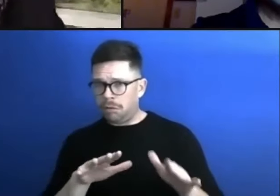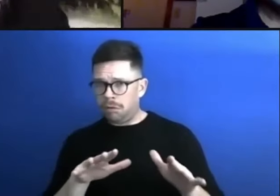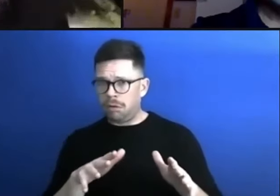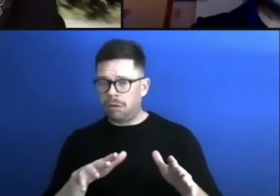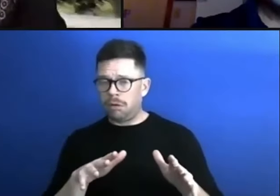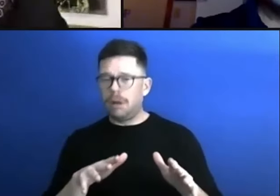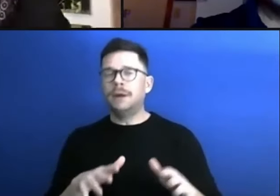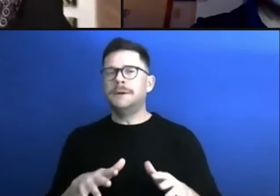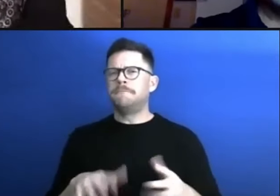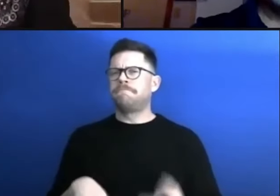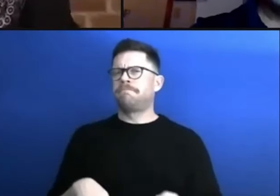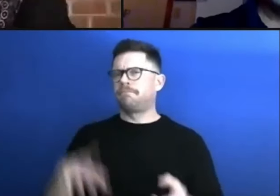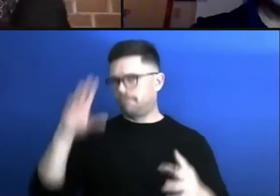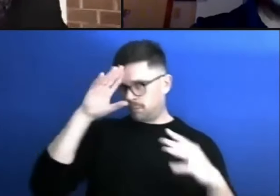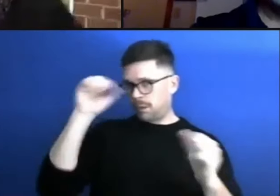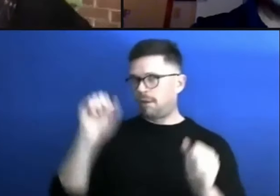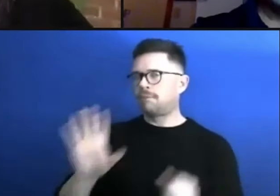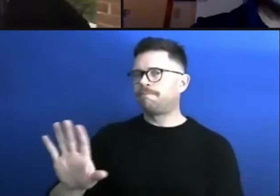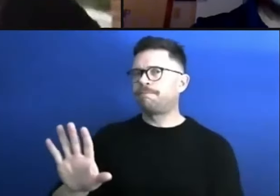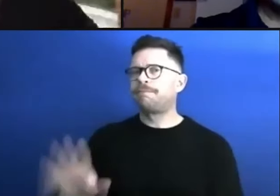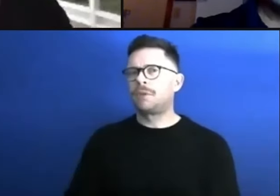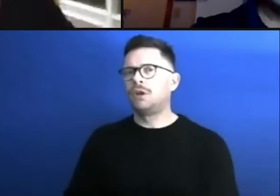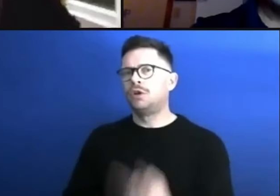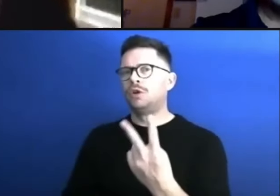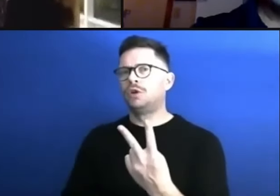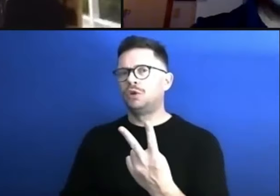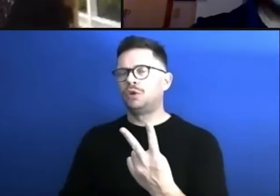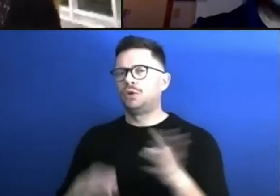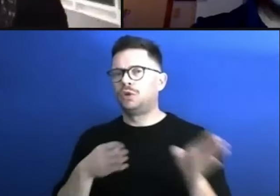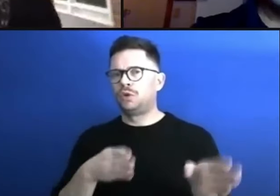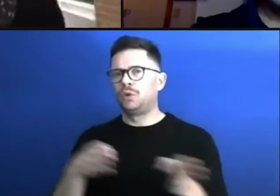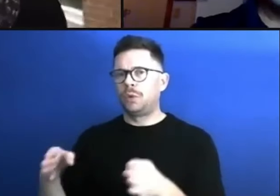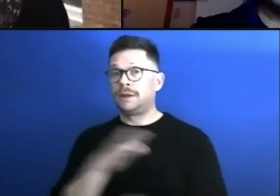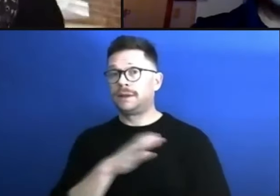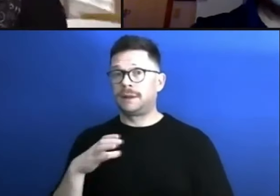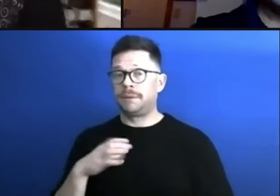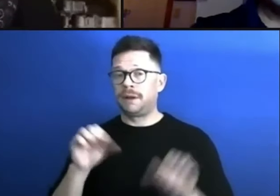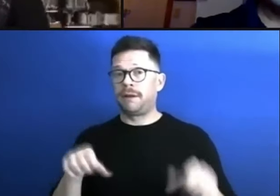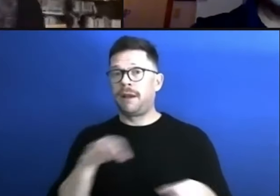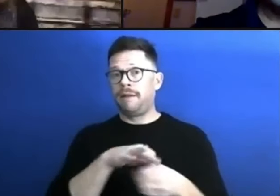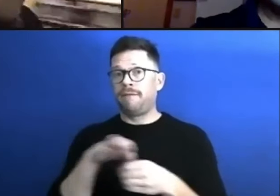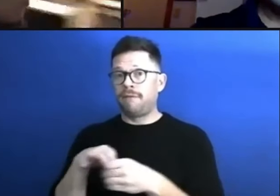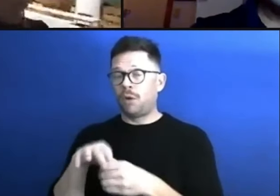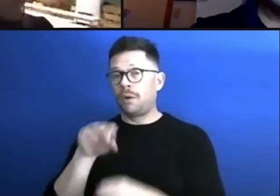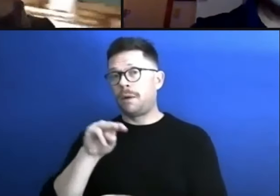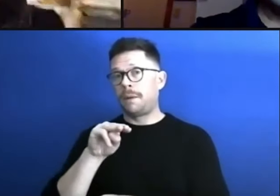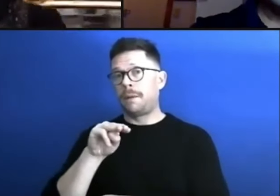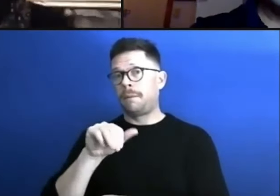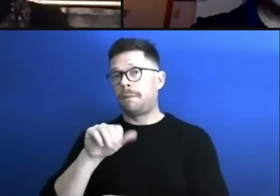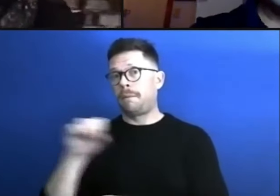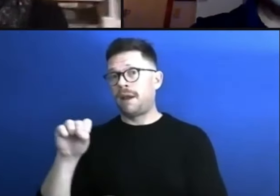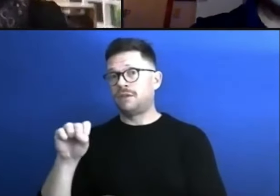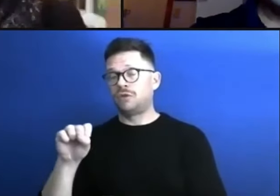So there's two different ways of doing the resolution. Typically, the committee will vote on each of the Massachusetts Association's